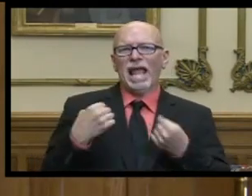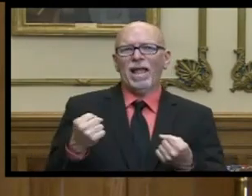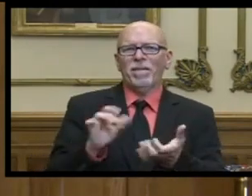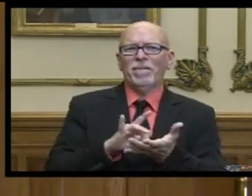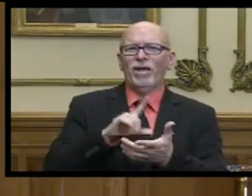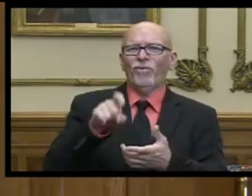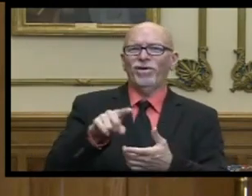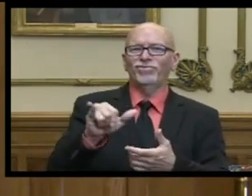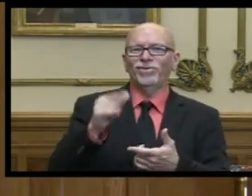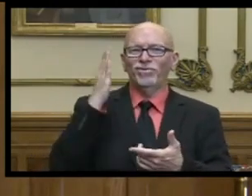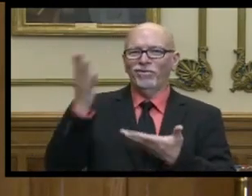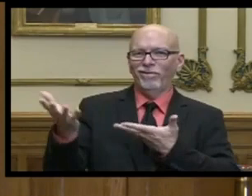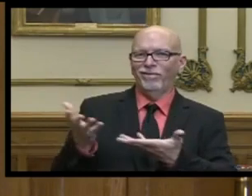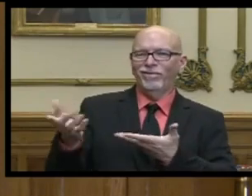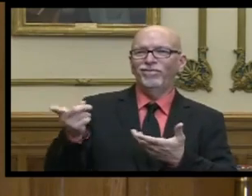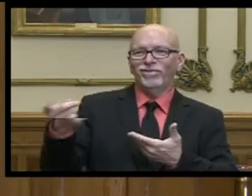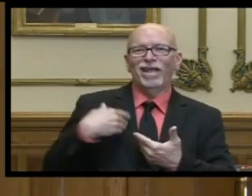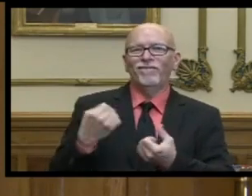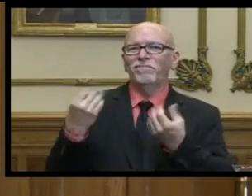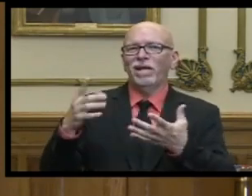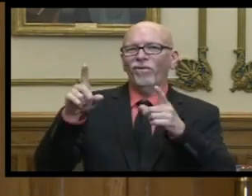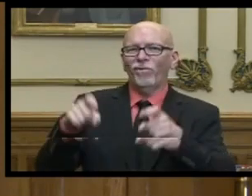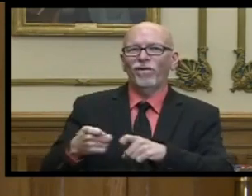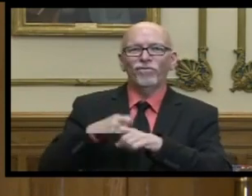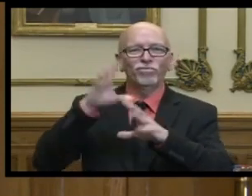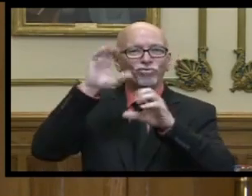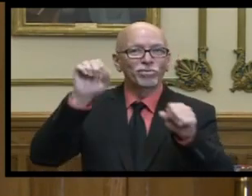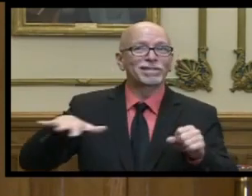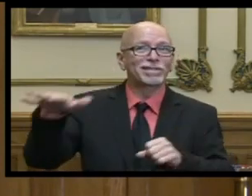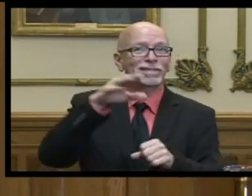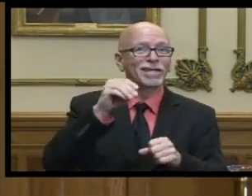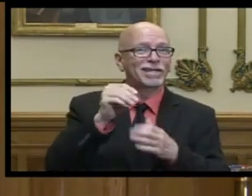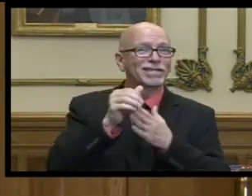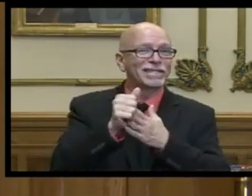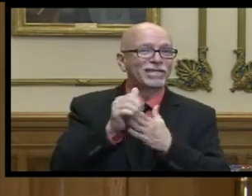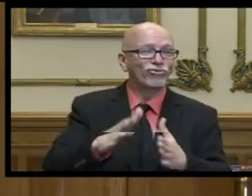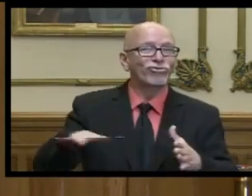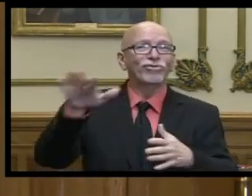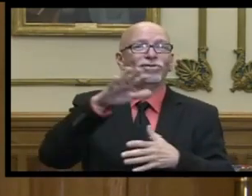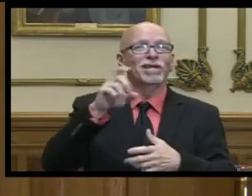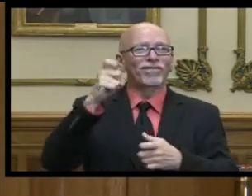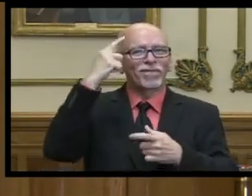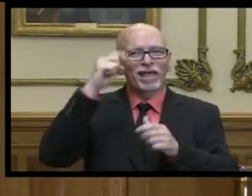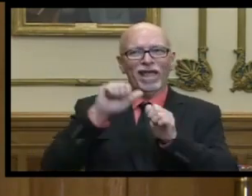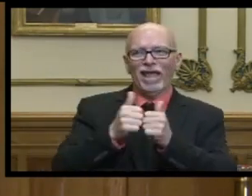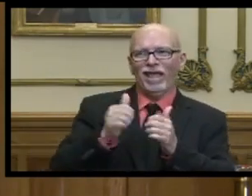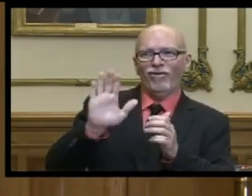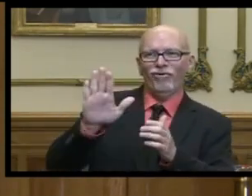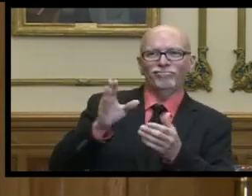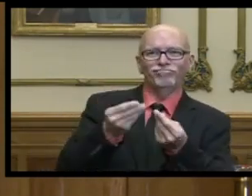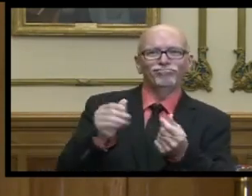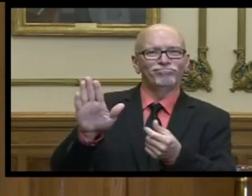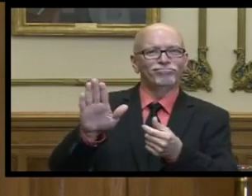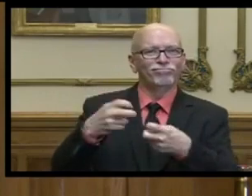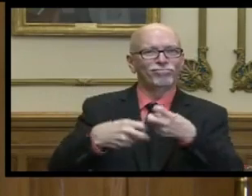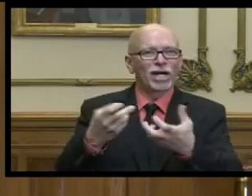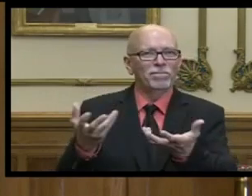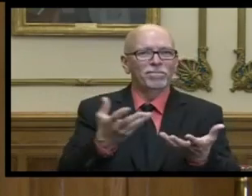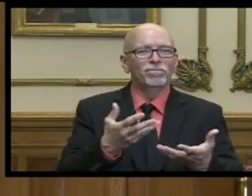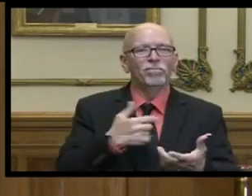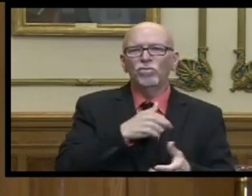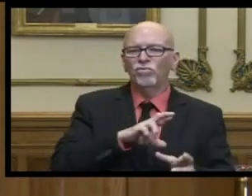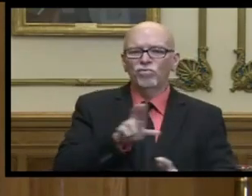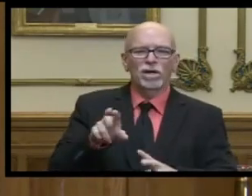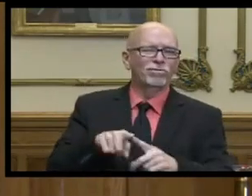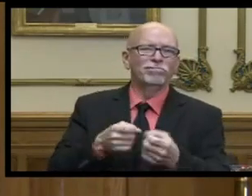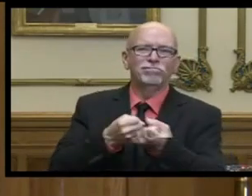question as well i know you've had so many questions from superintendents and district leaders as they think through some local solution and ideas we stand ready to